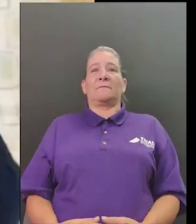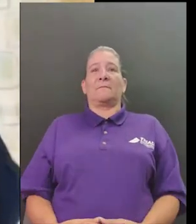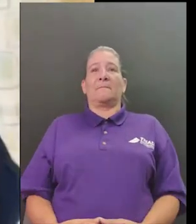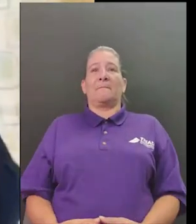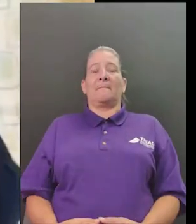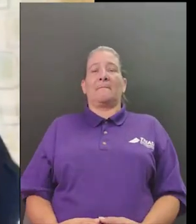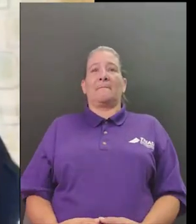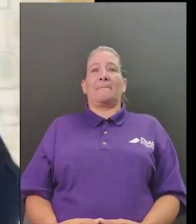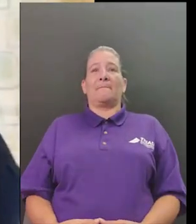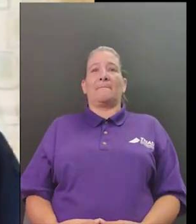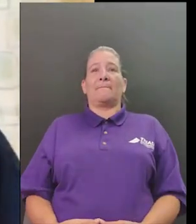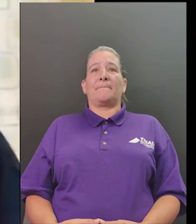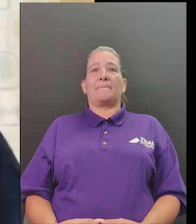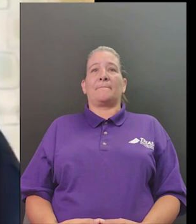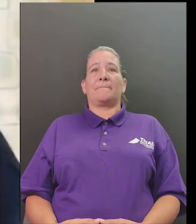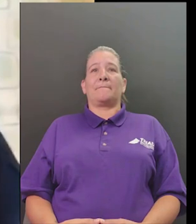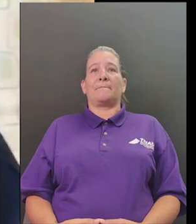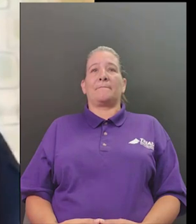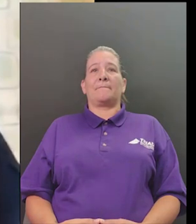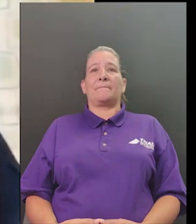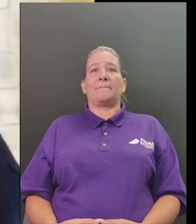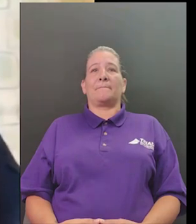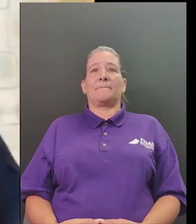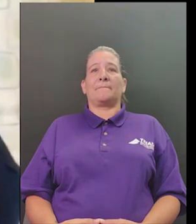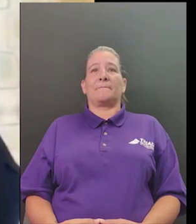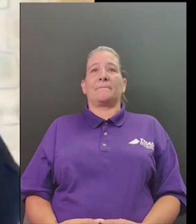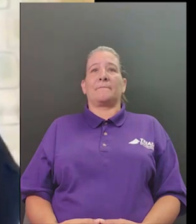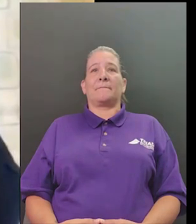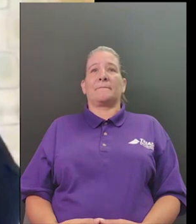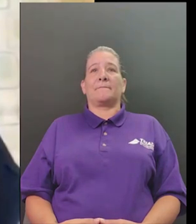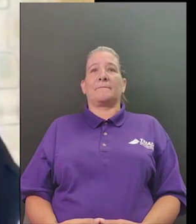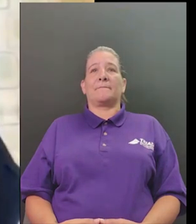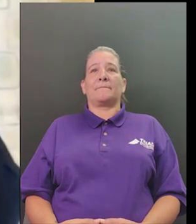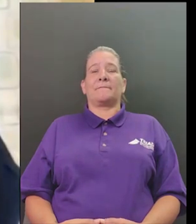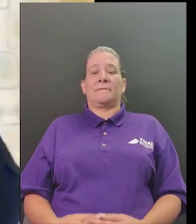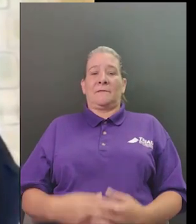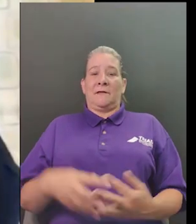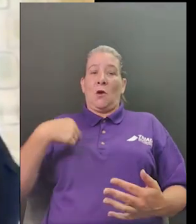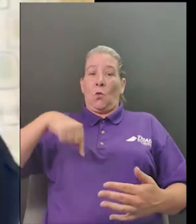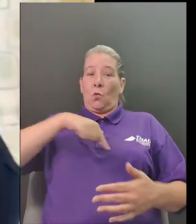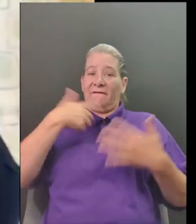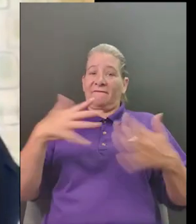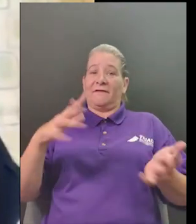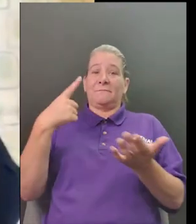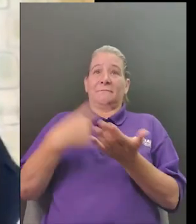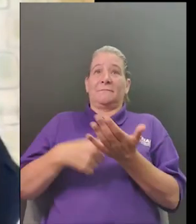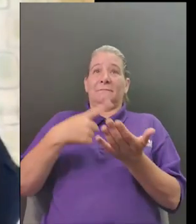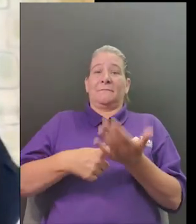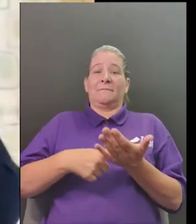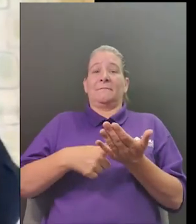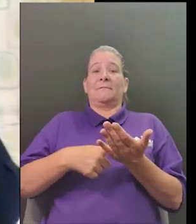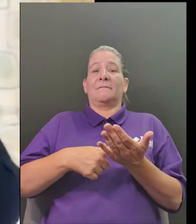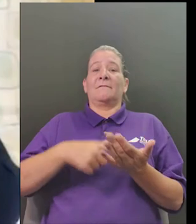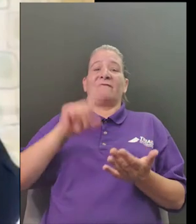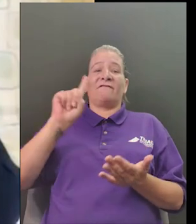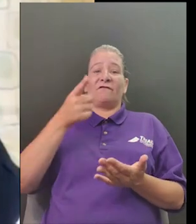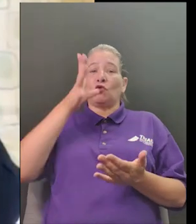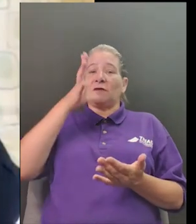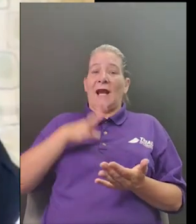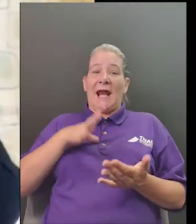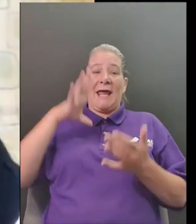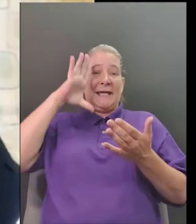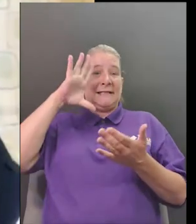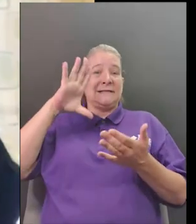with you all soon through future fun with flotus and i hope you have a great fourth of july